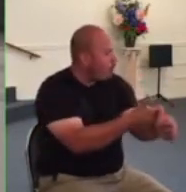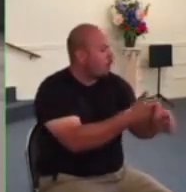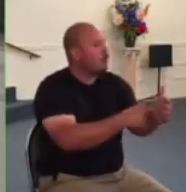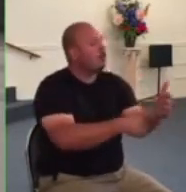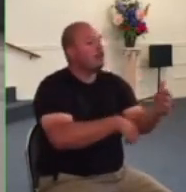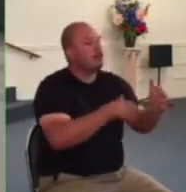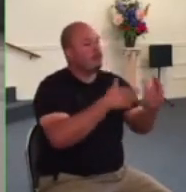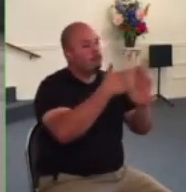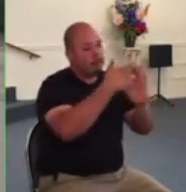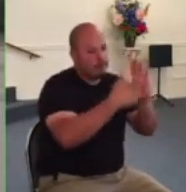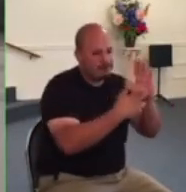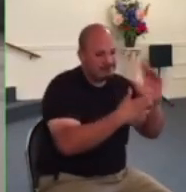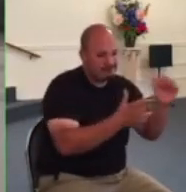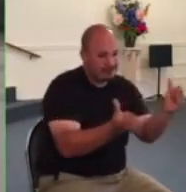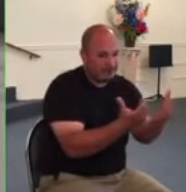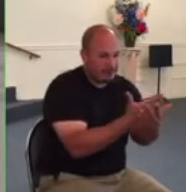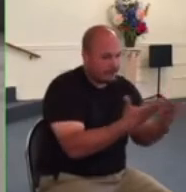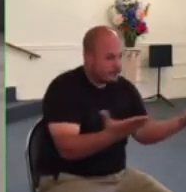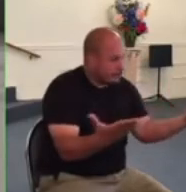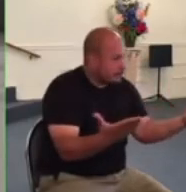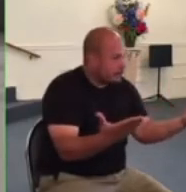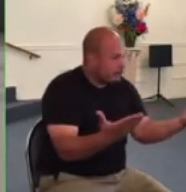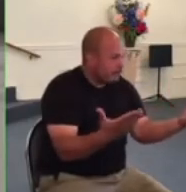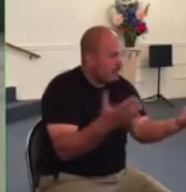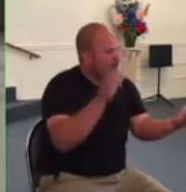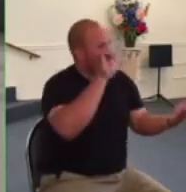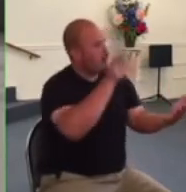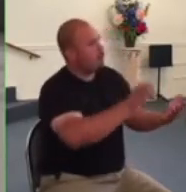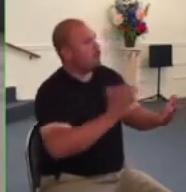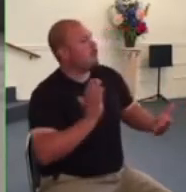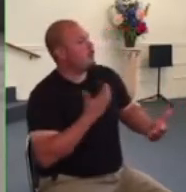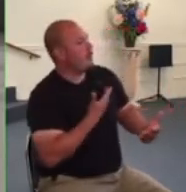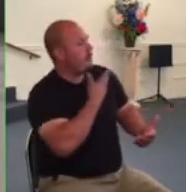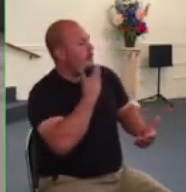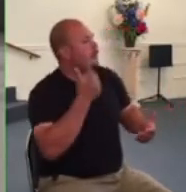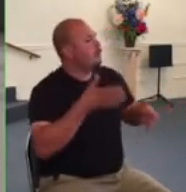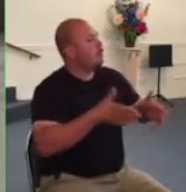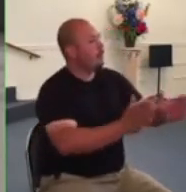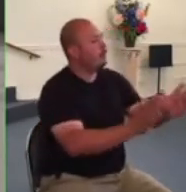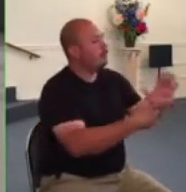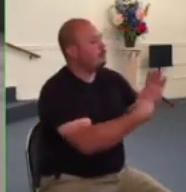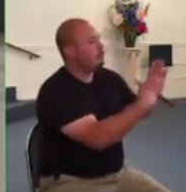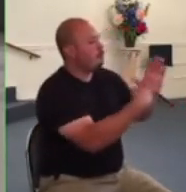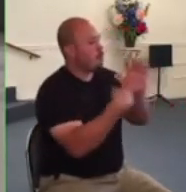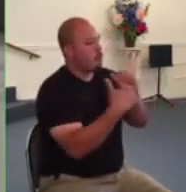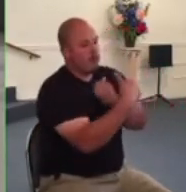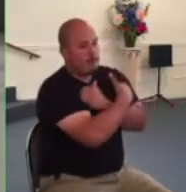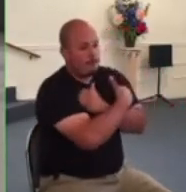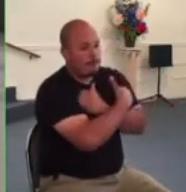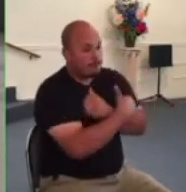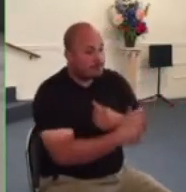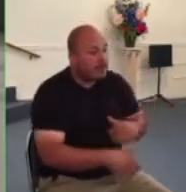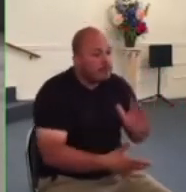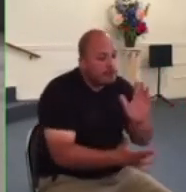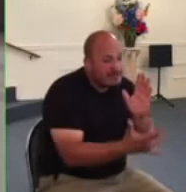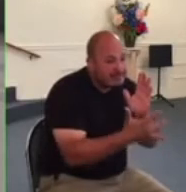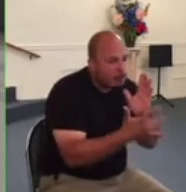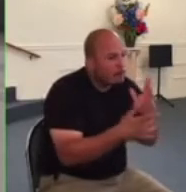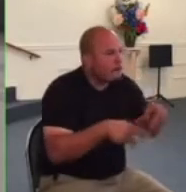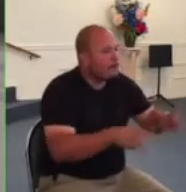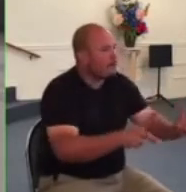be the best way for us to show love for our neighbors and thankfully technology allowed us to continue to meet